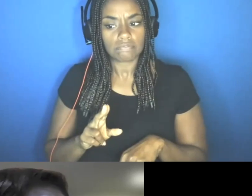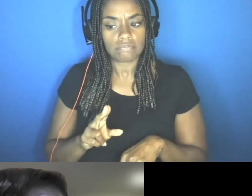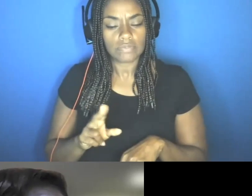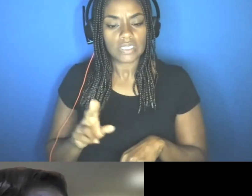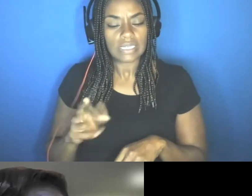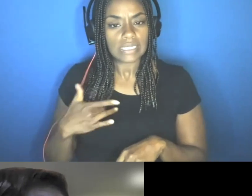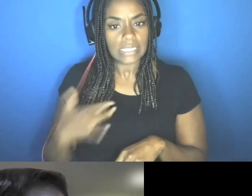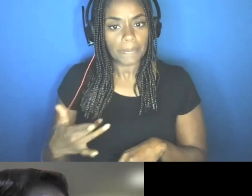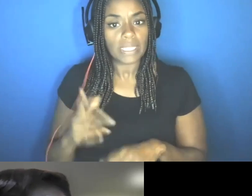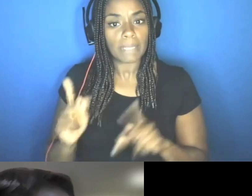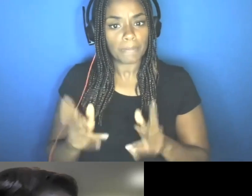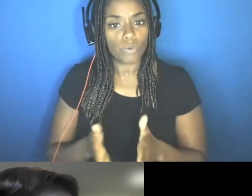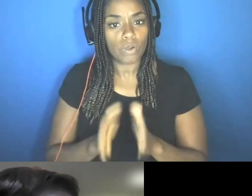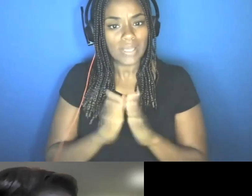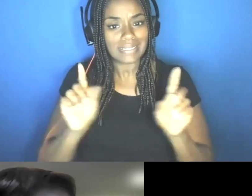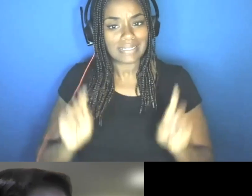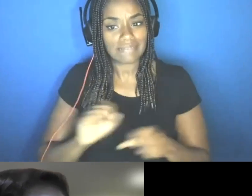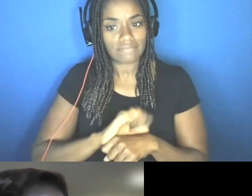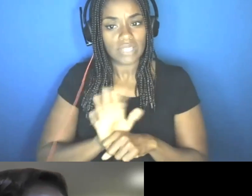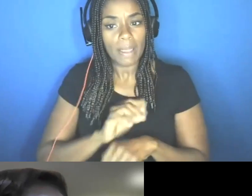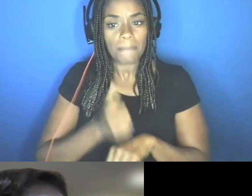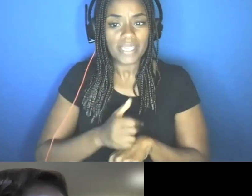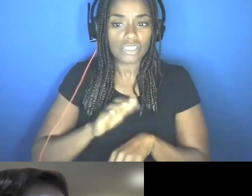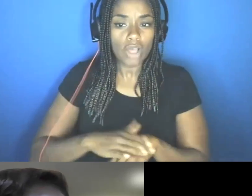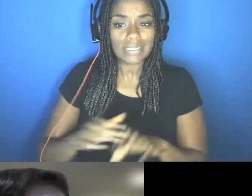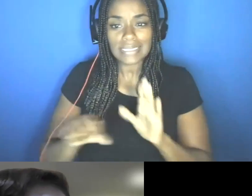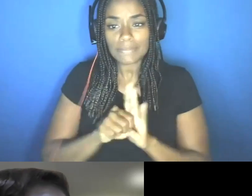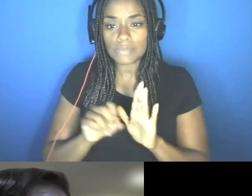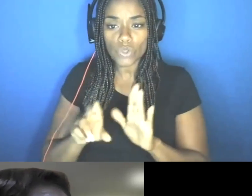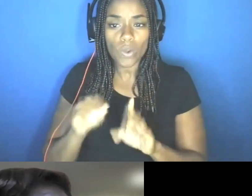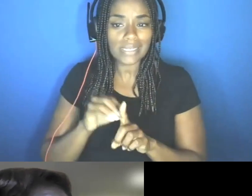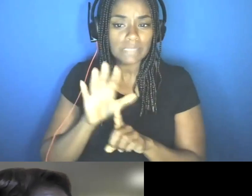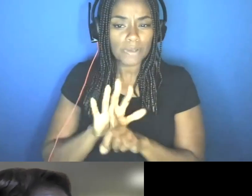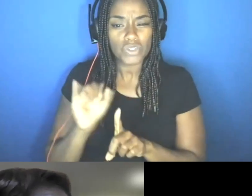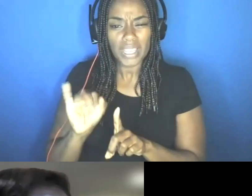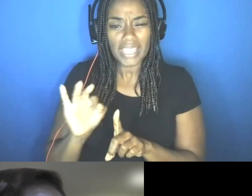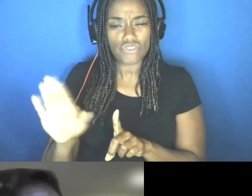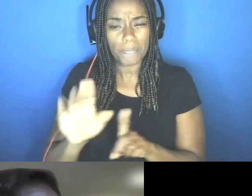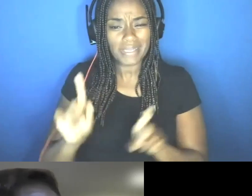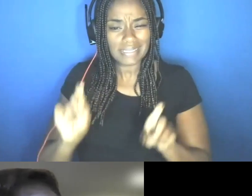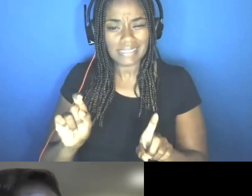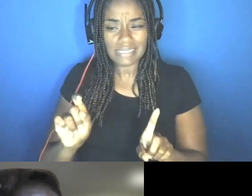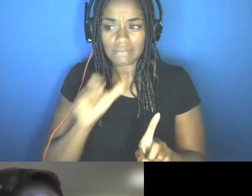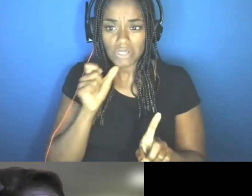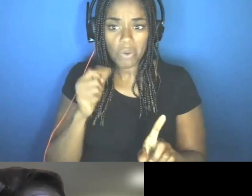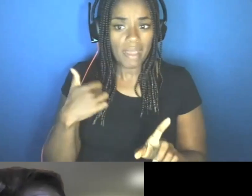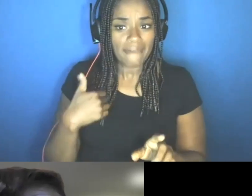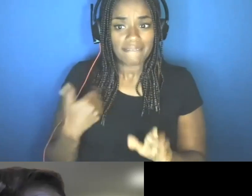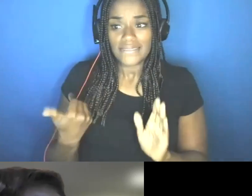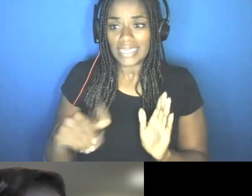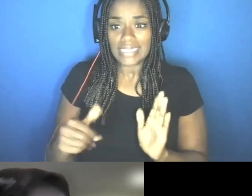COVID based on symptoms or based on exposure. Uh, if you're being tested for COVID without symptoms or without you